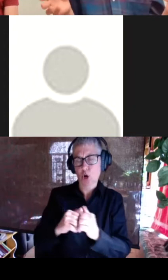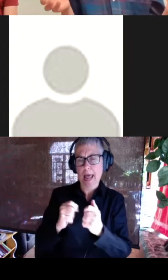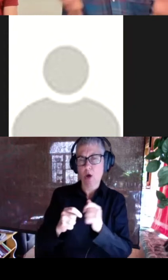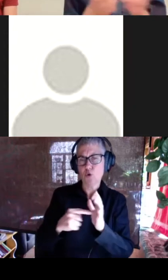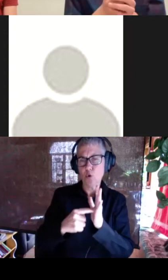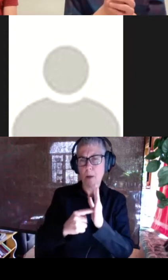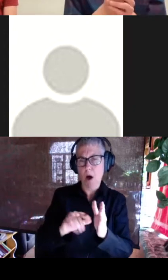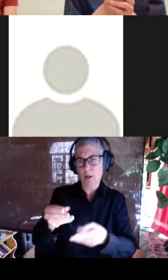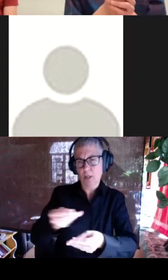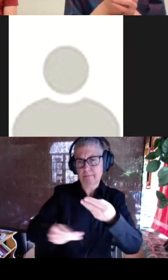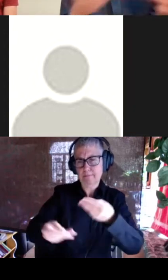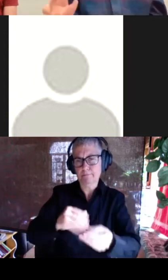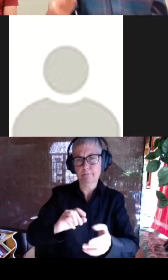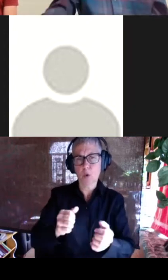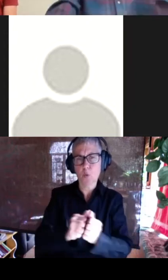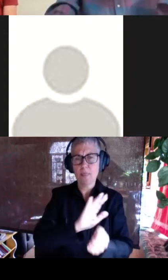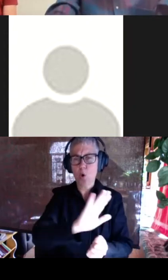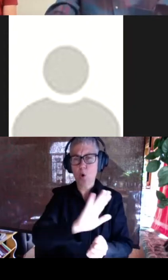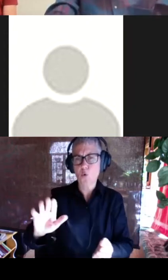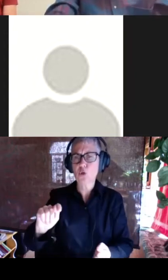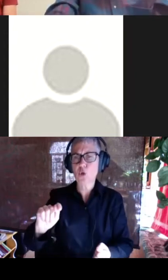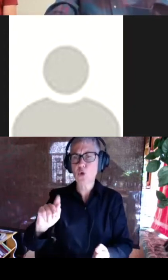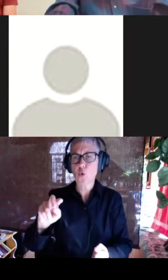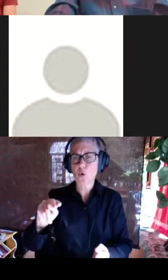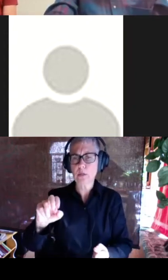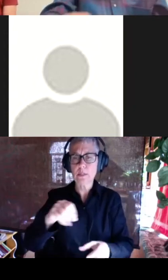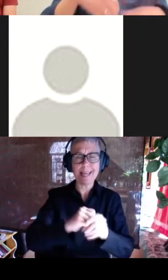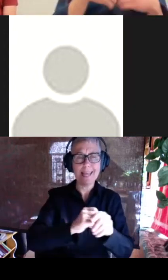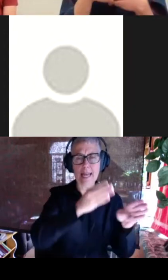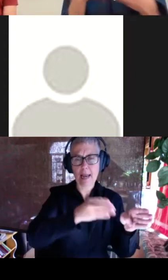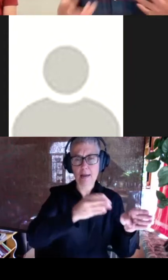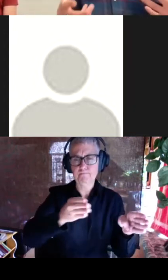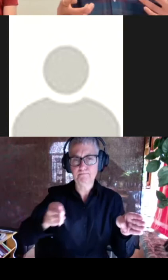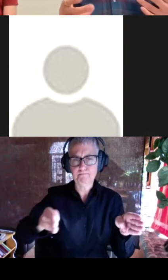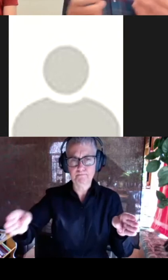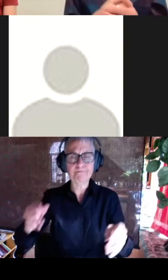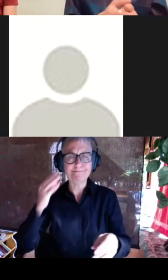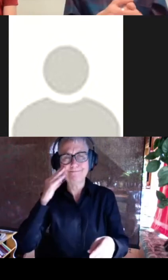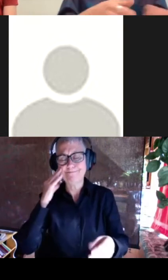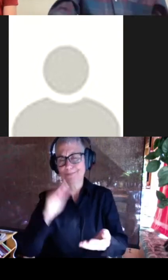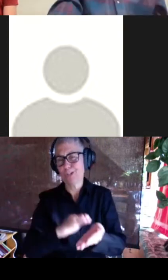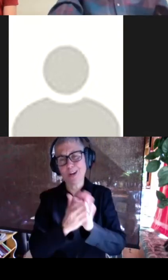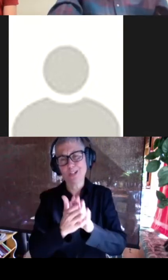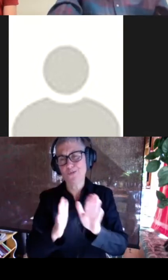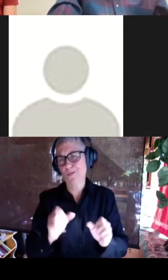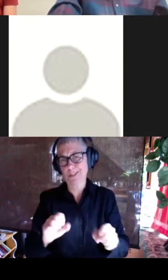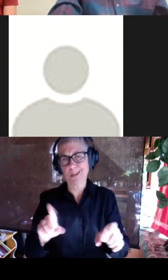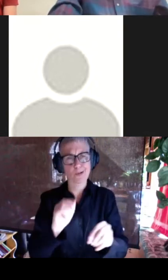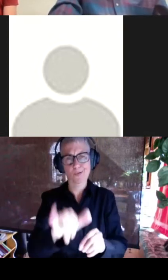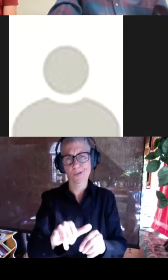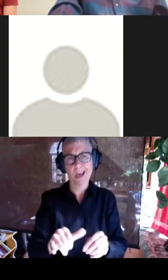in a series. And it's well known that that transformers can perform this type of modeling task with both